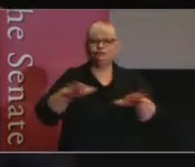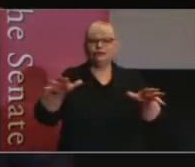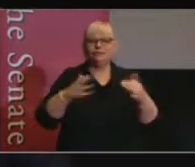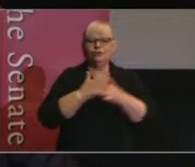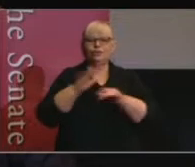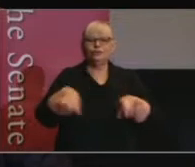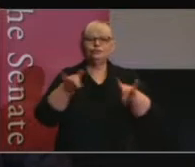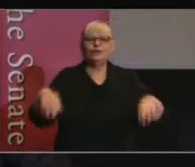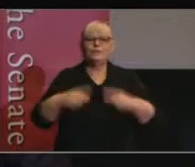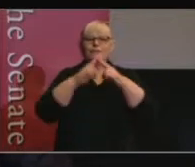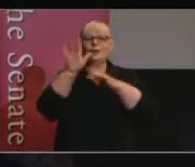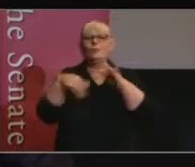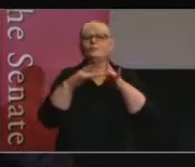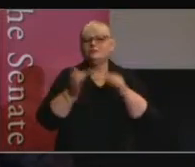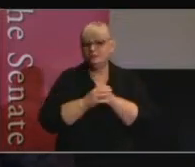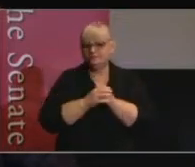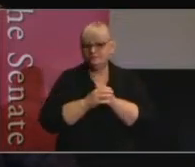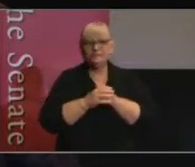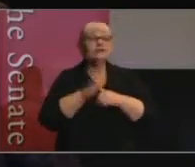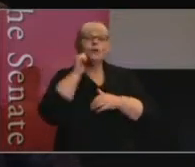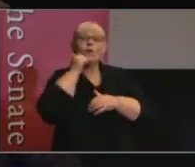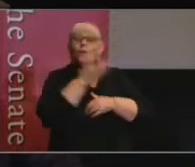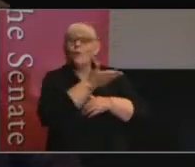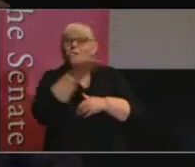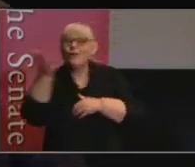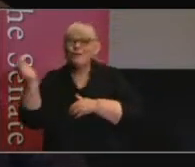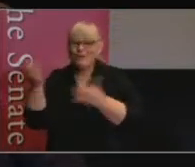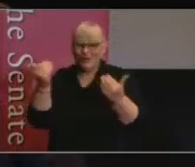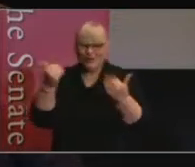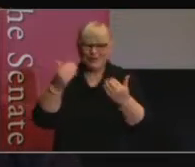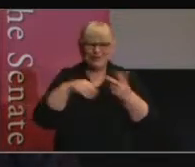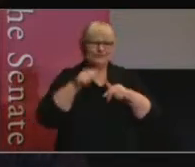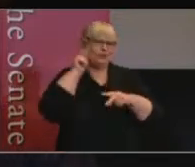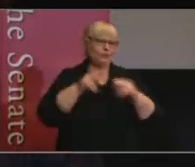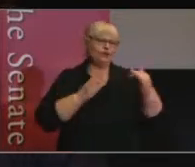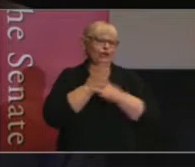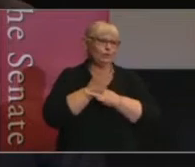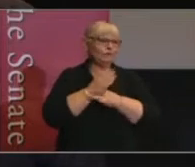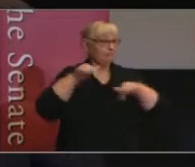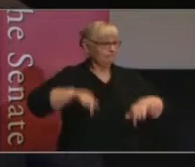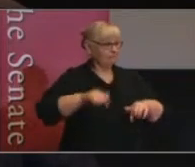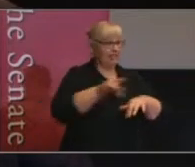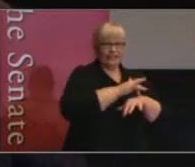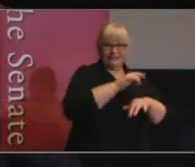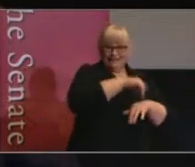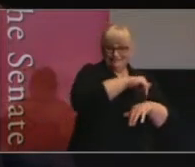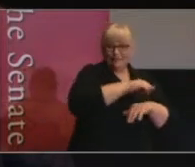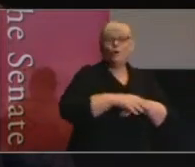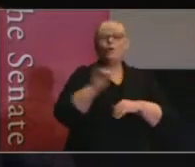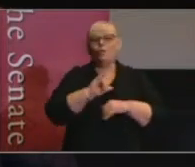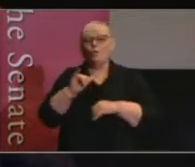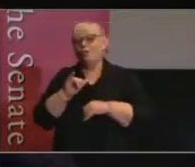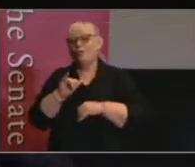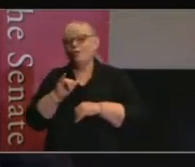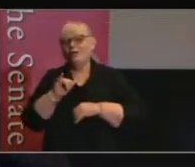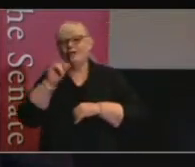Parliament House website. So a very warm welcome to those of you who are joining us here in the theatre at Australian Parliament House and for